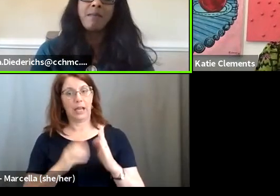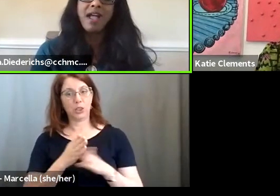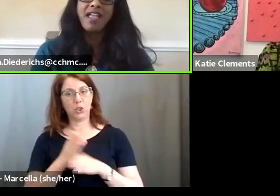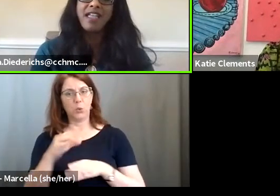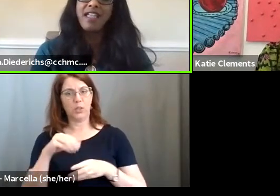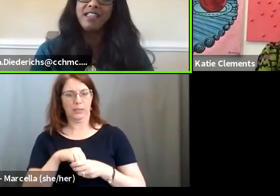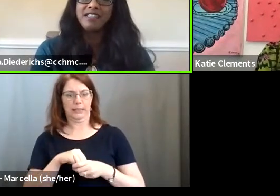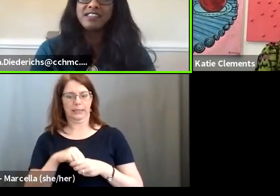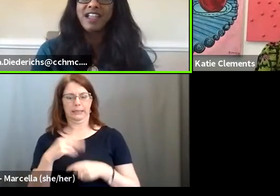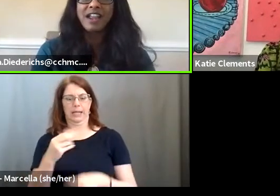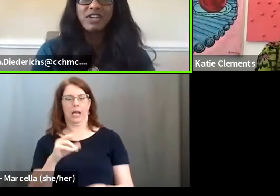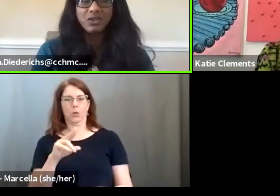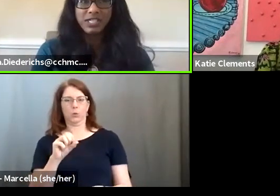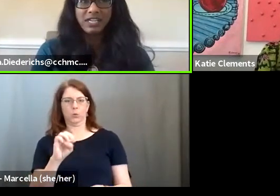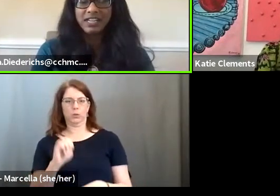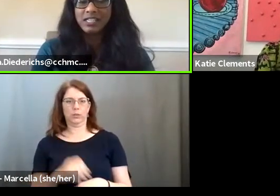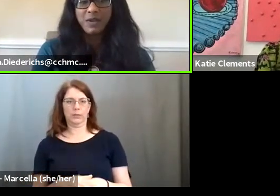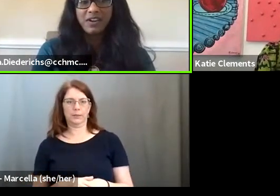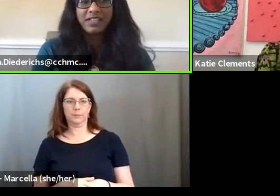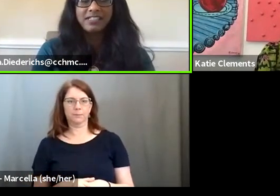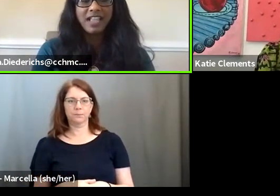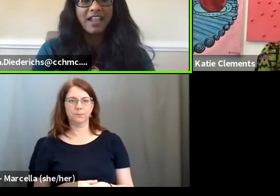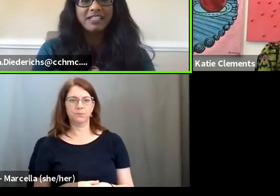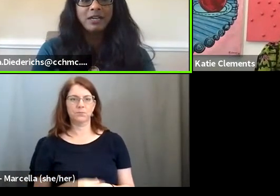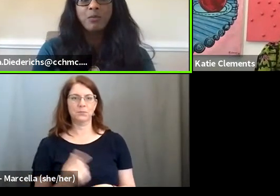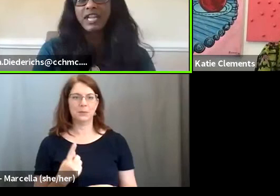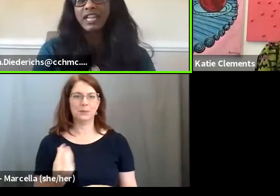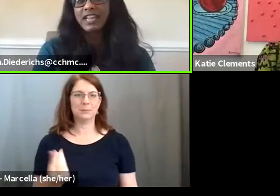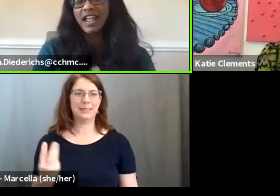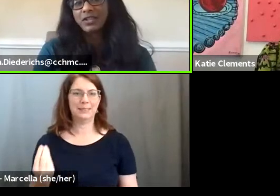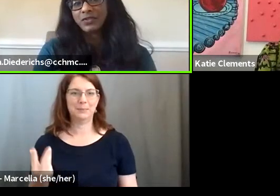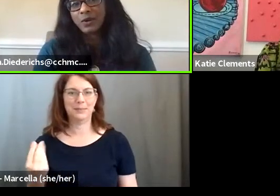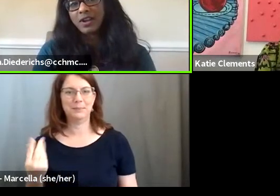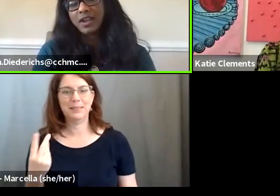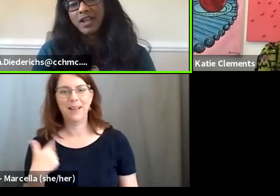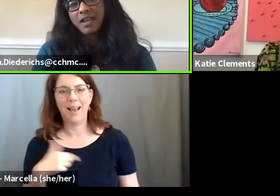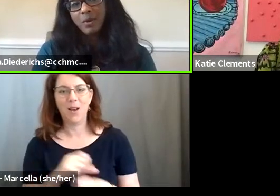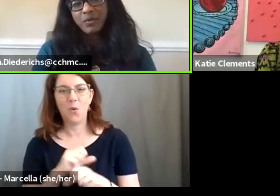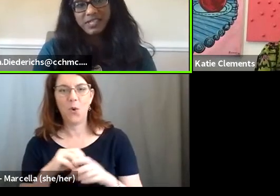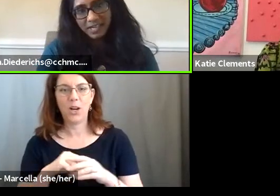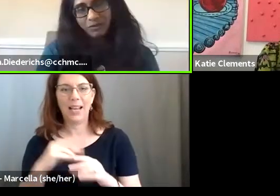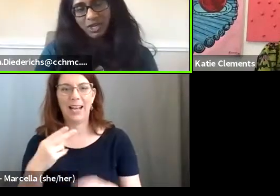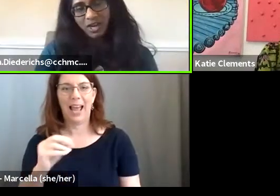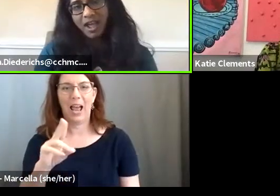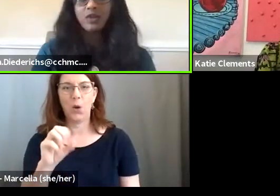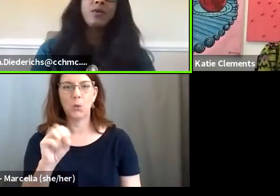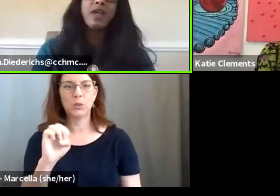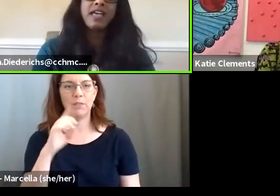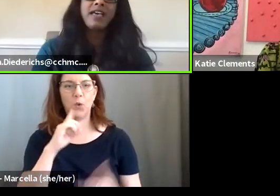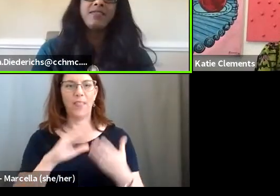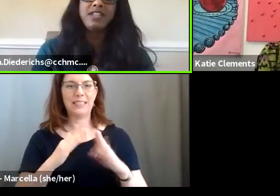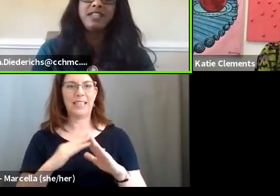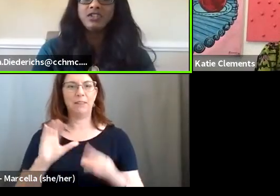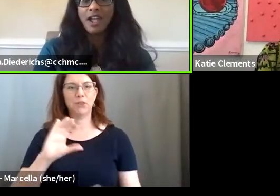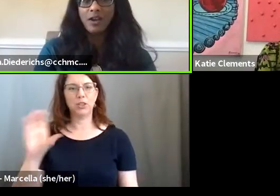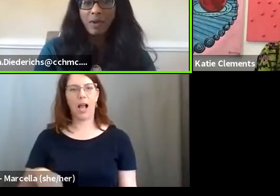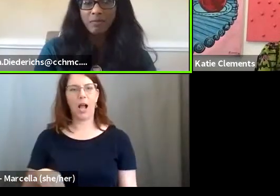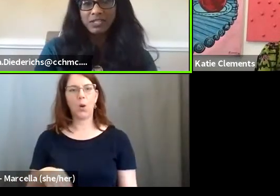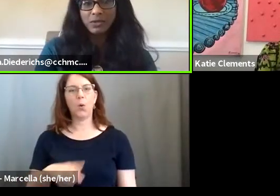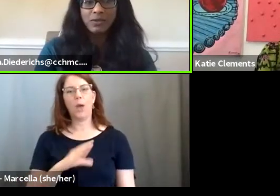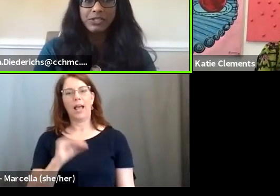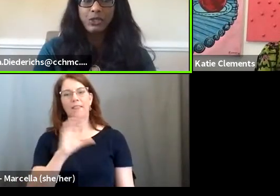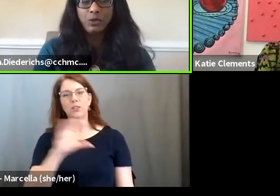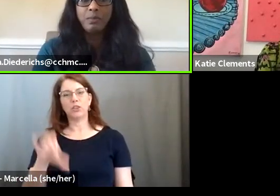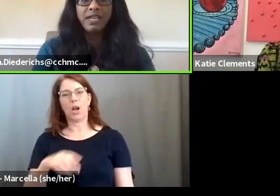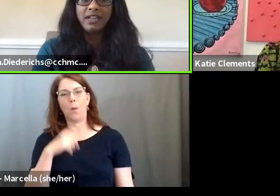So it's kind of an interesting experience. I ended up working in house for both the city of Chicago and the Chicago